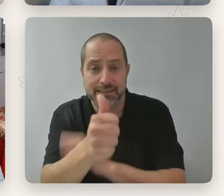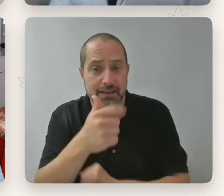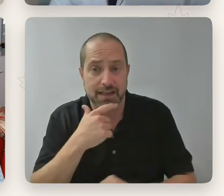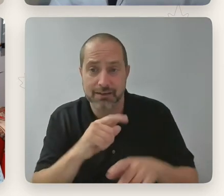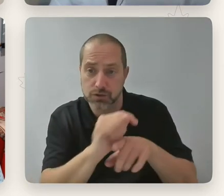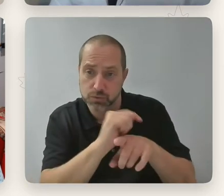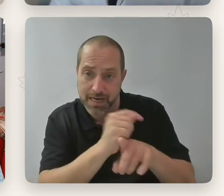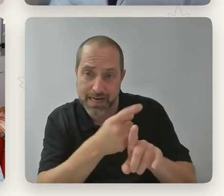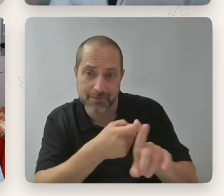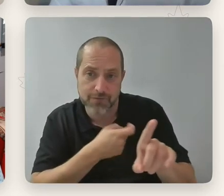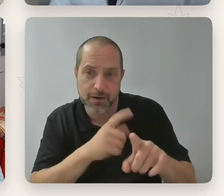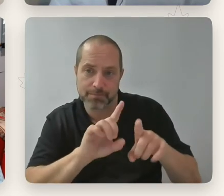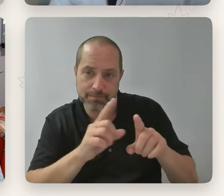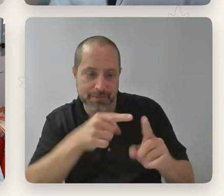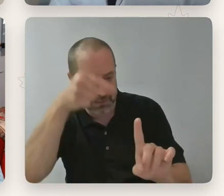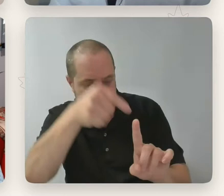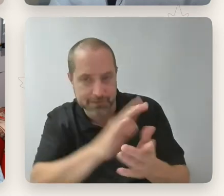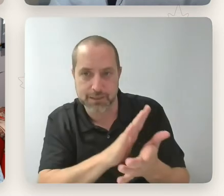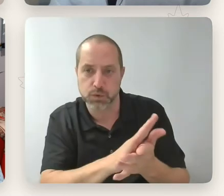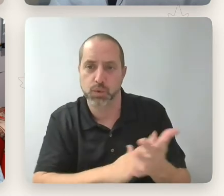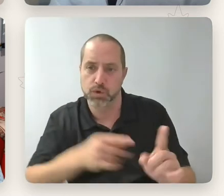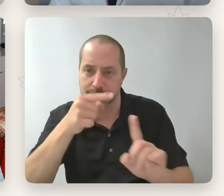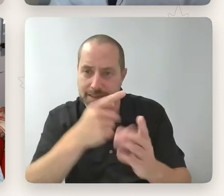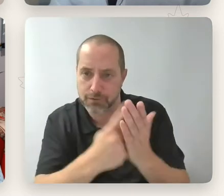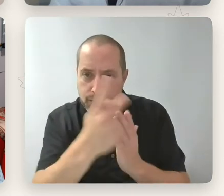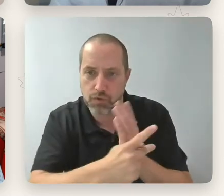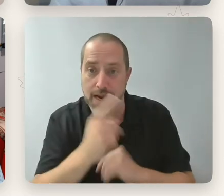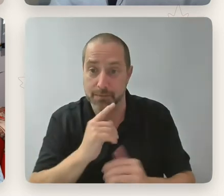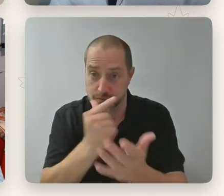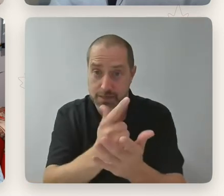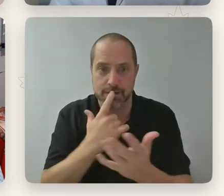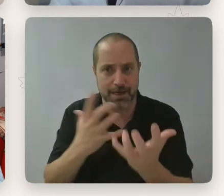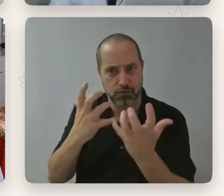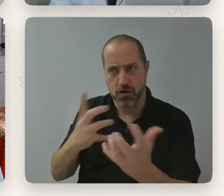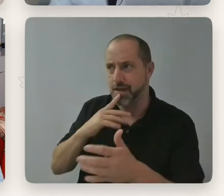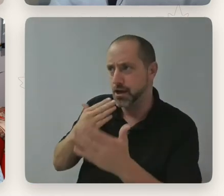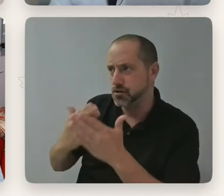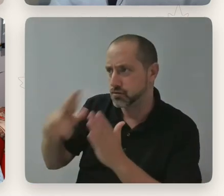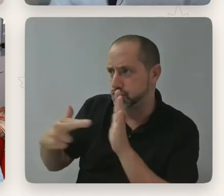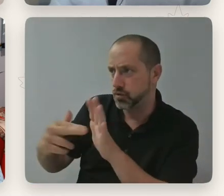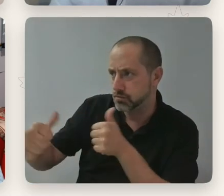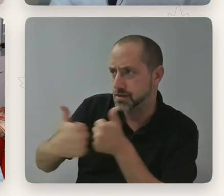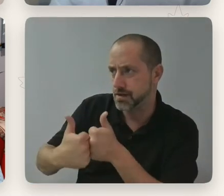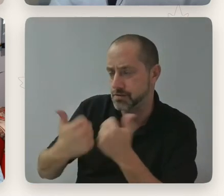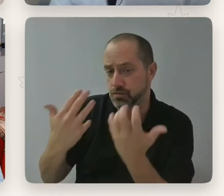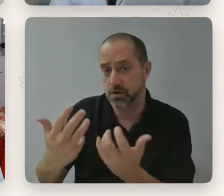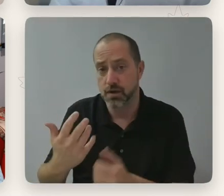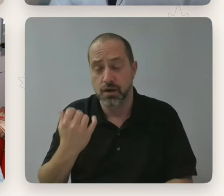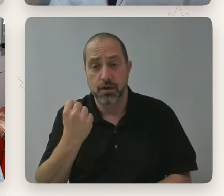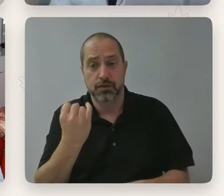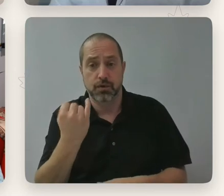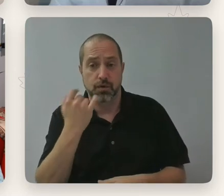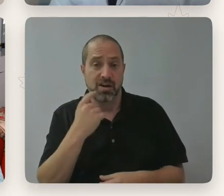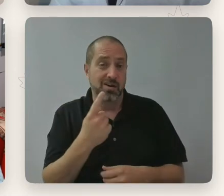through a specific program. They want those challenging roles. And so, you know, when we're coming from a place where one